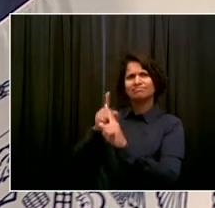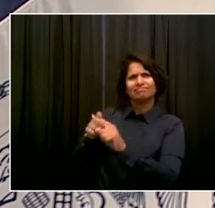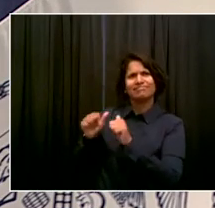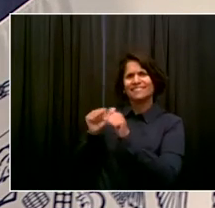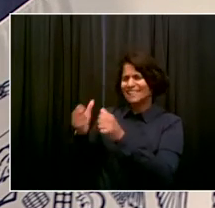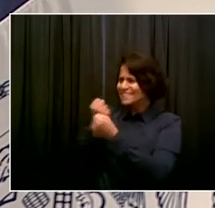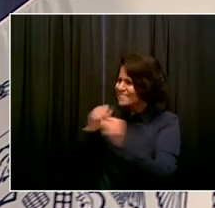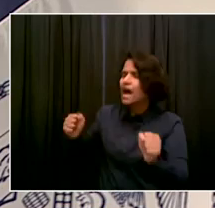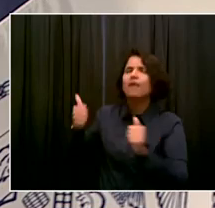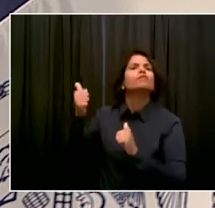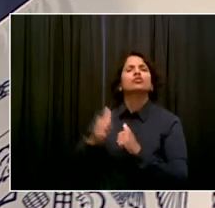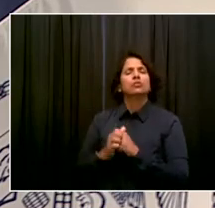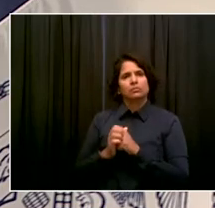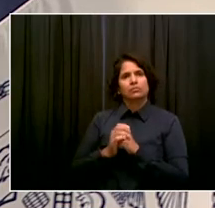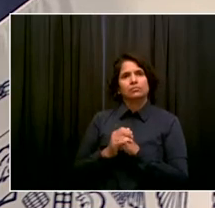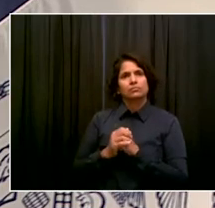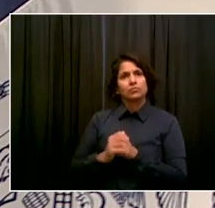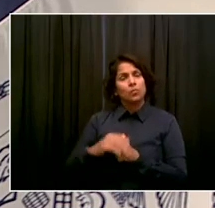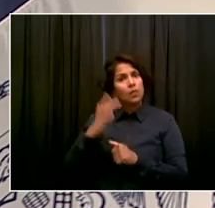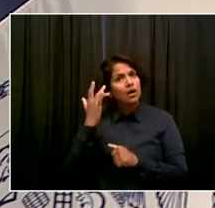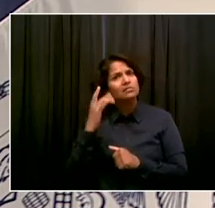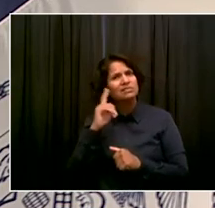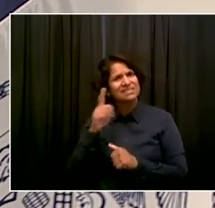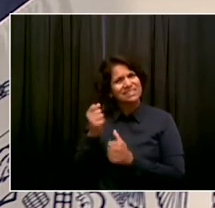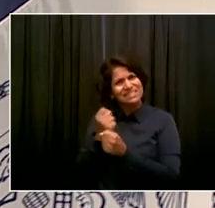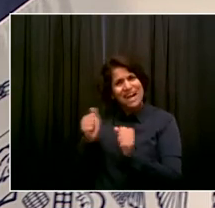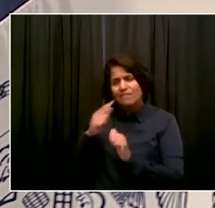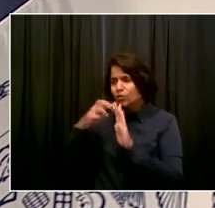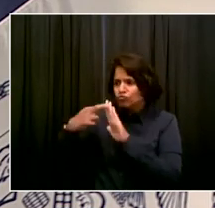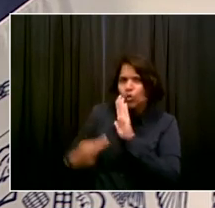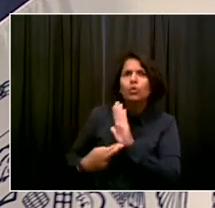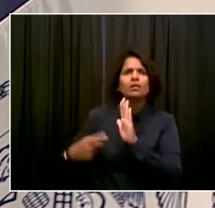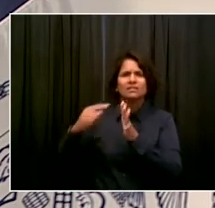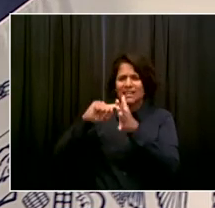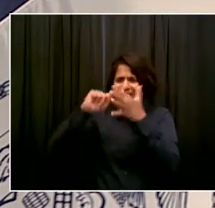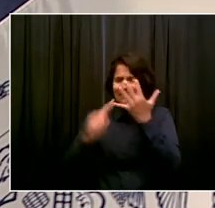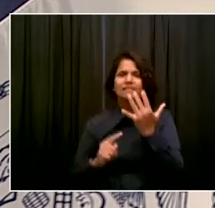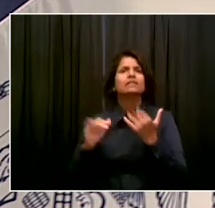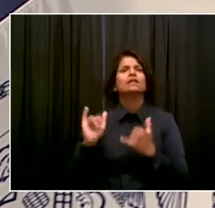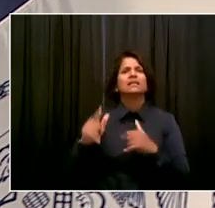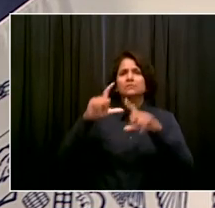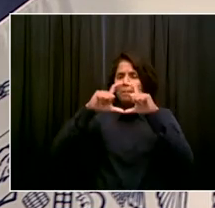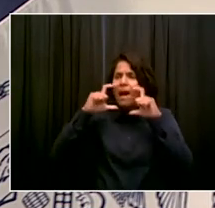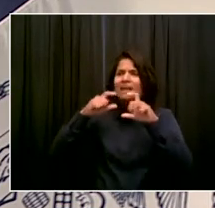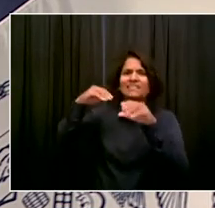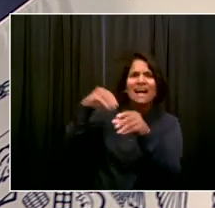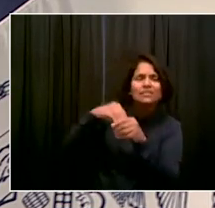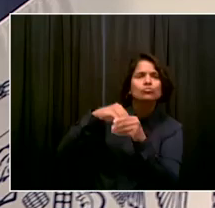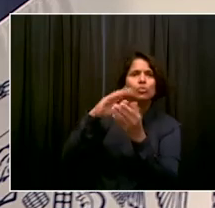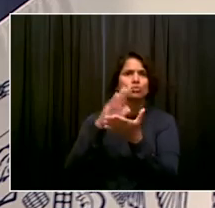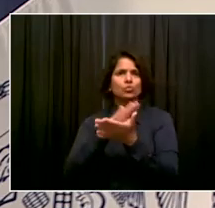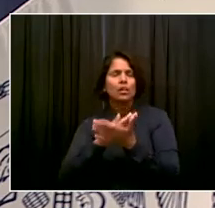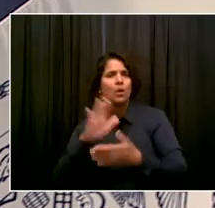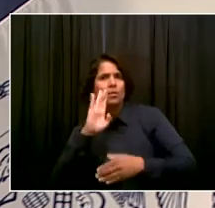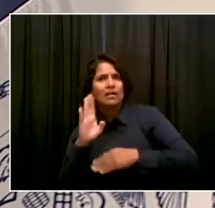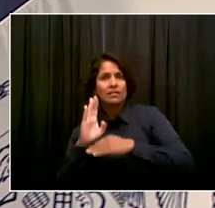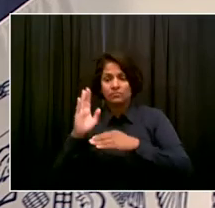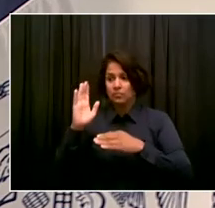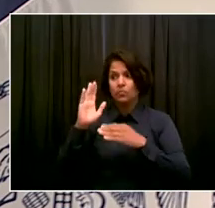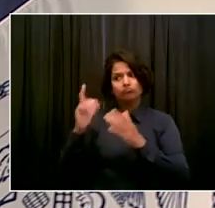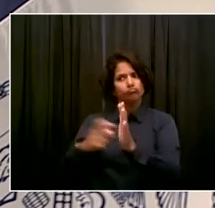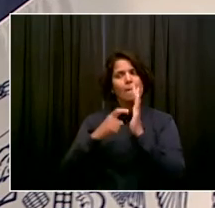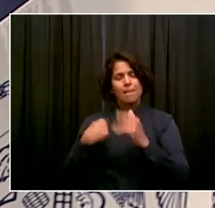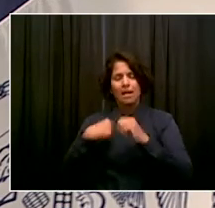intensive health and safety measures, including everyone wearing a mask in the school, which will continue. Well, now we have 10 million